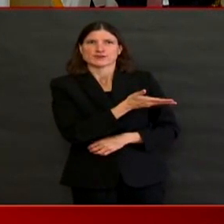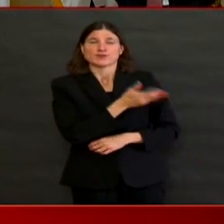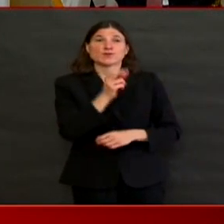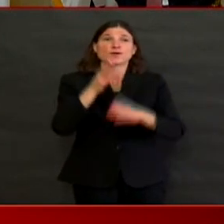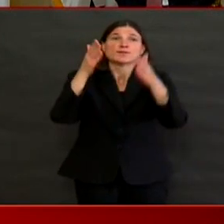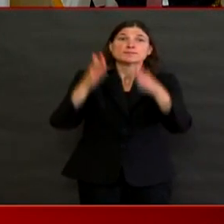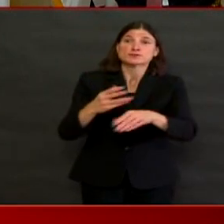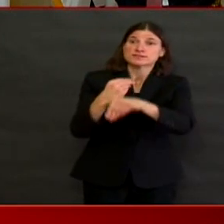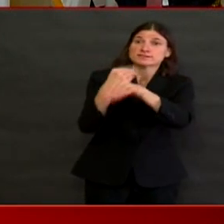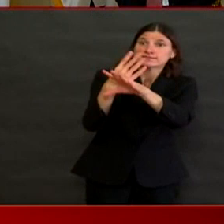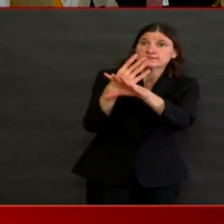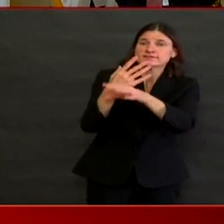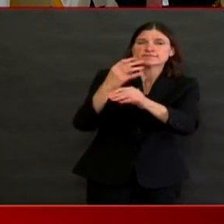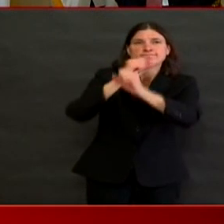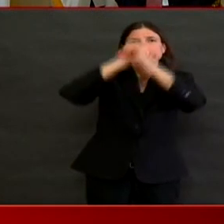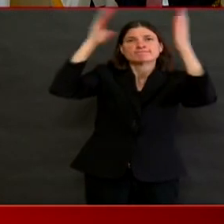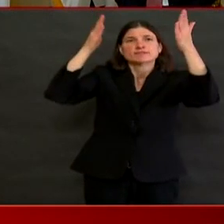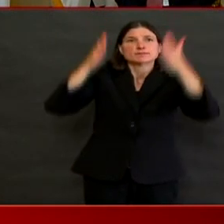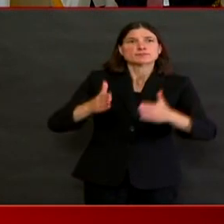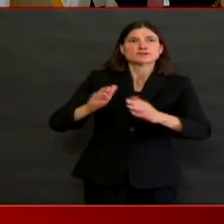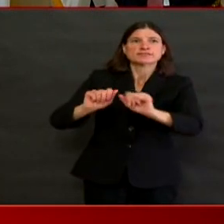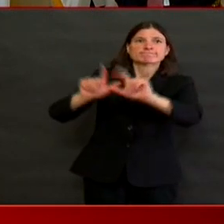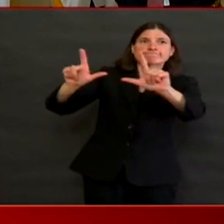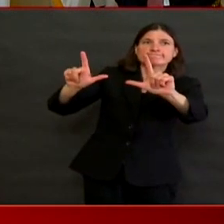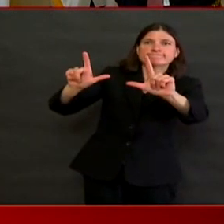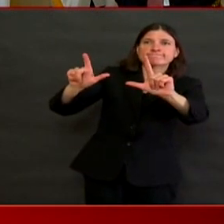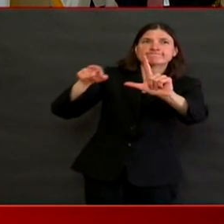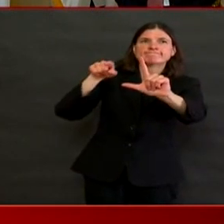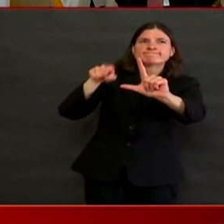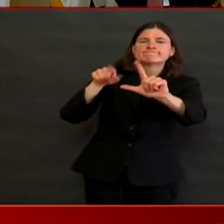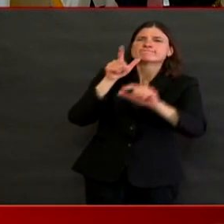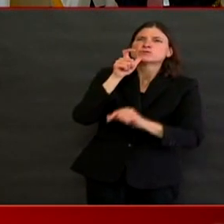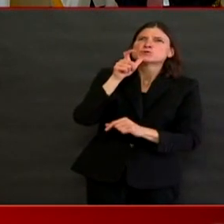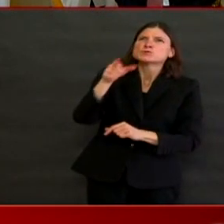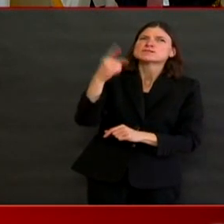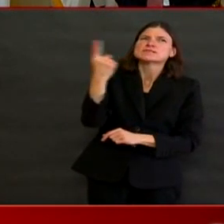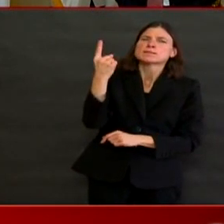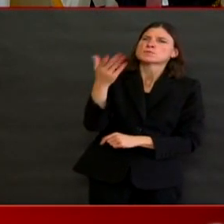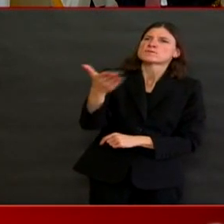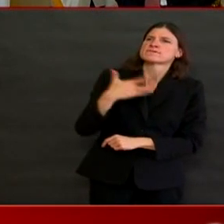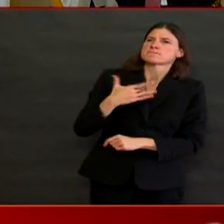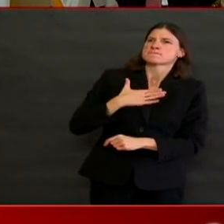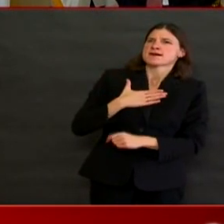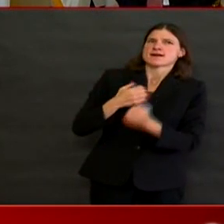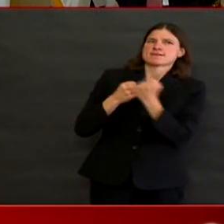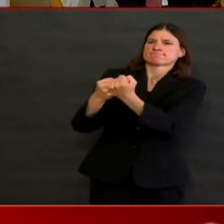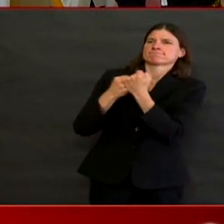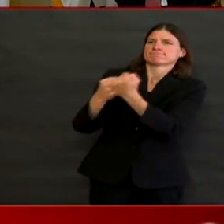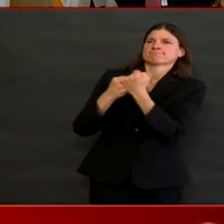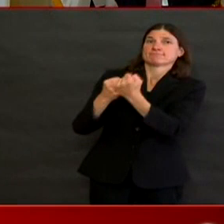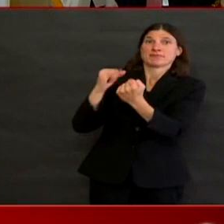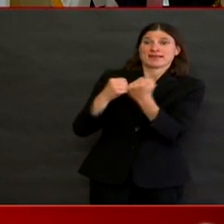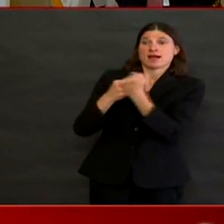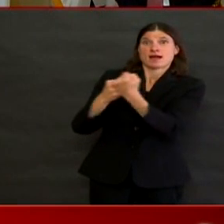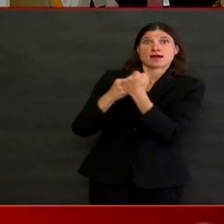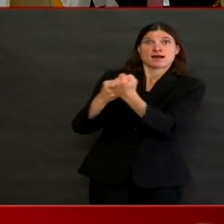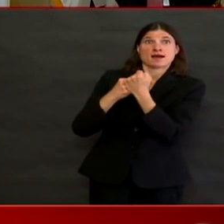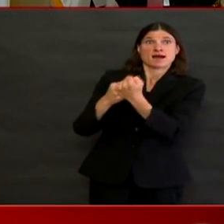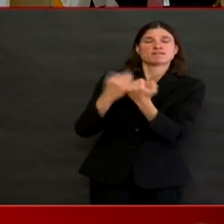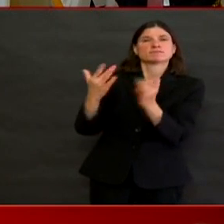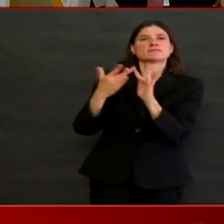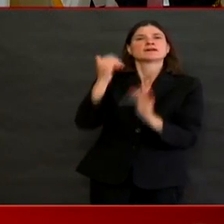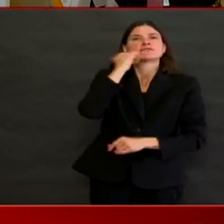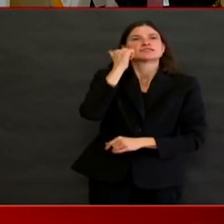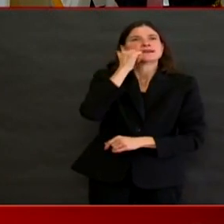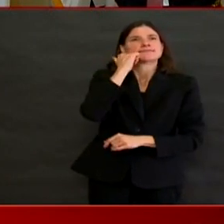Even if you're alone, physically, pick up the phone and call somebody, text somebody, FaceTime,